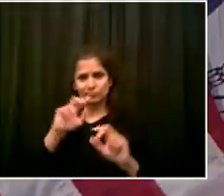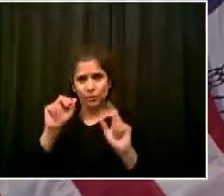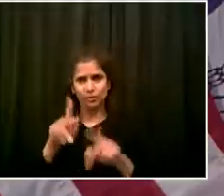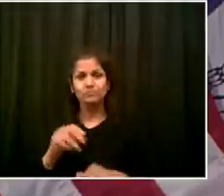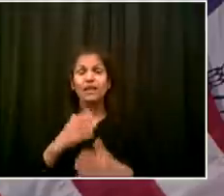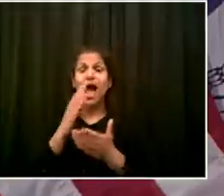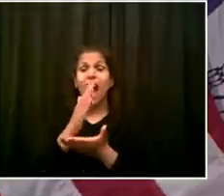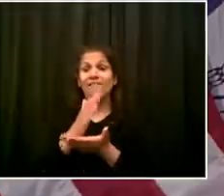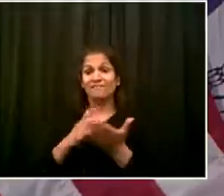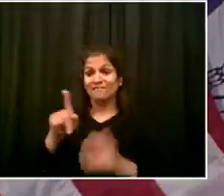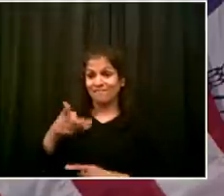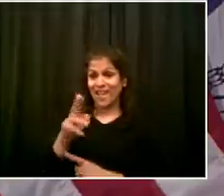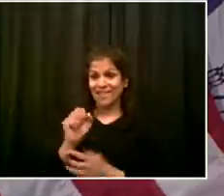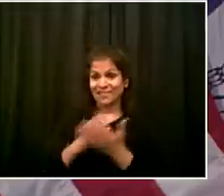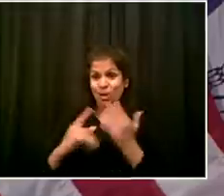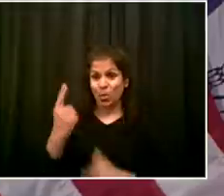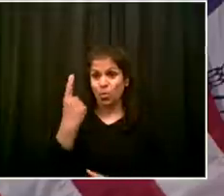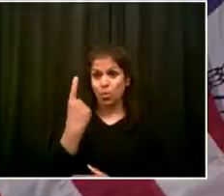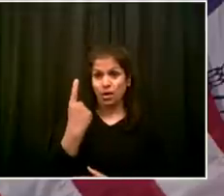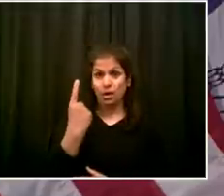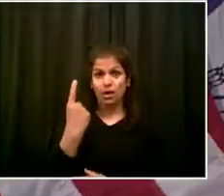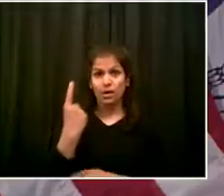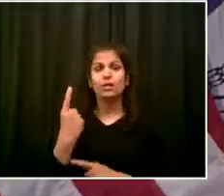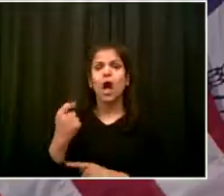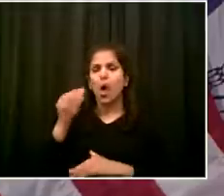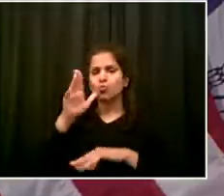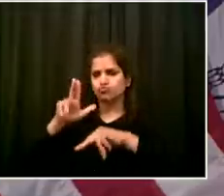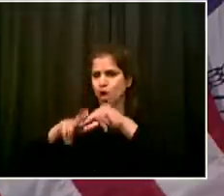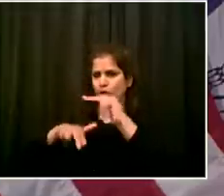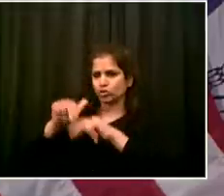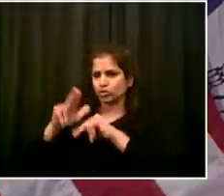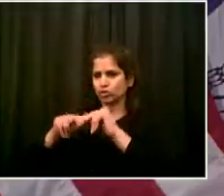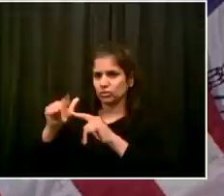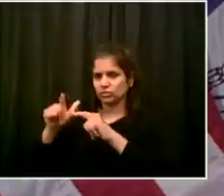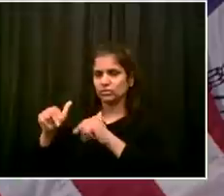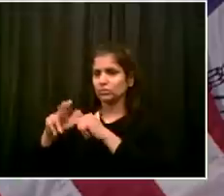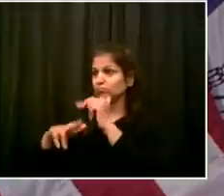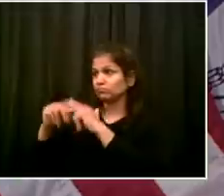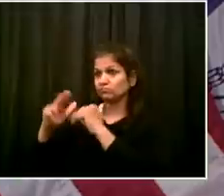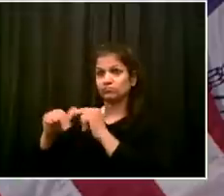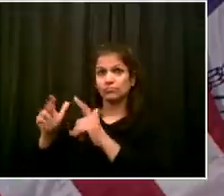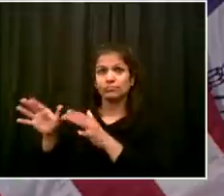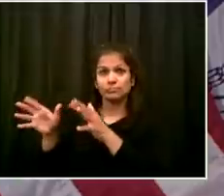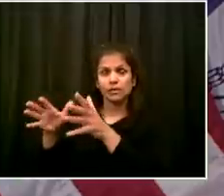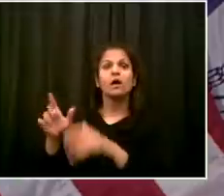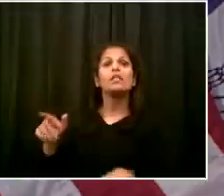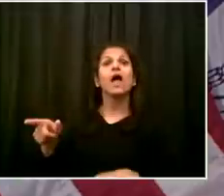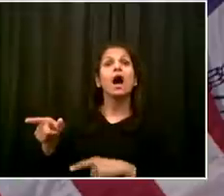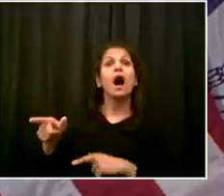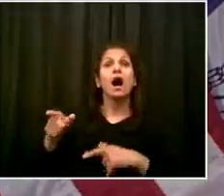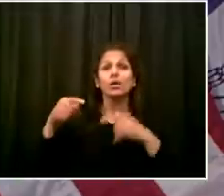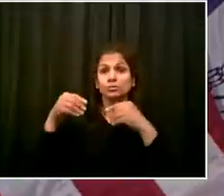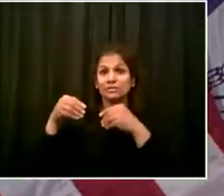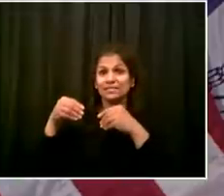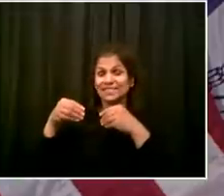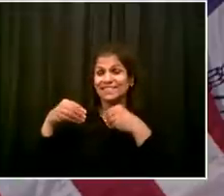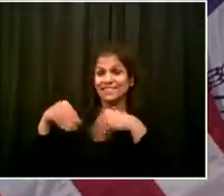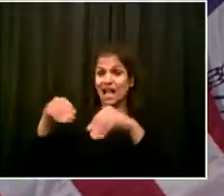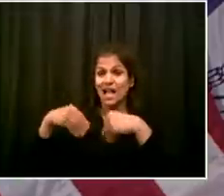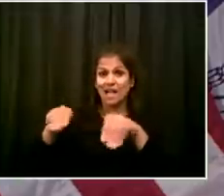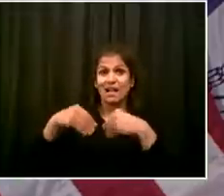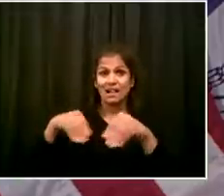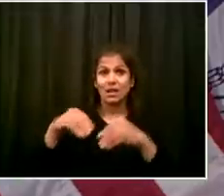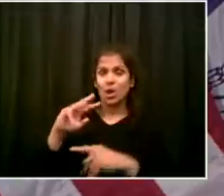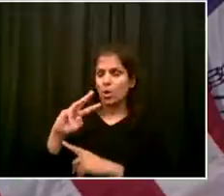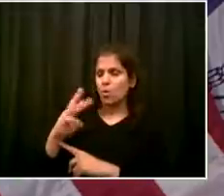wholesale trade, different types of manufacturing, you know, it's the same standards the